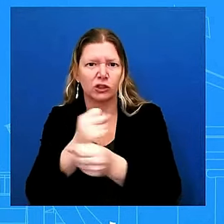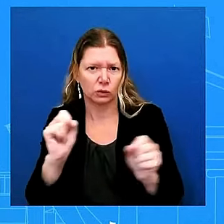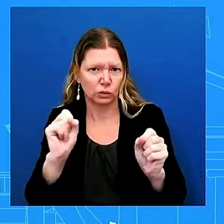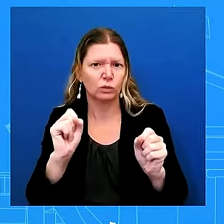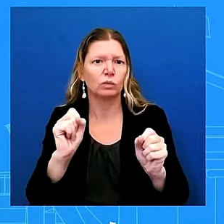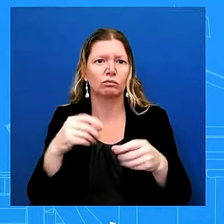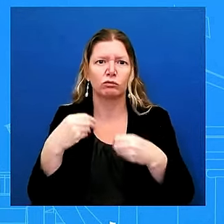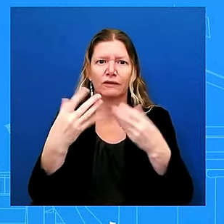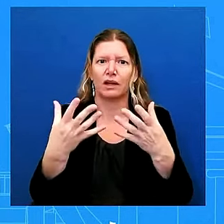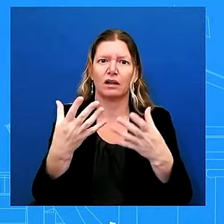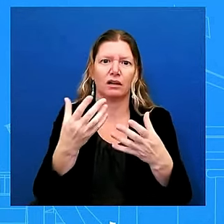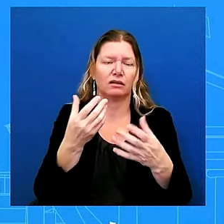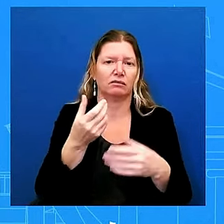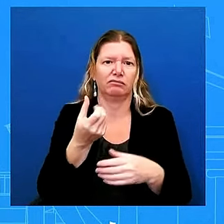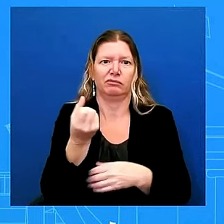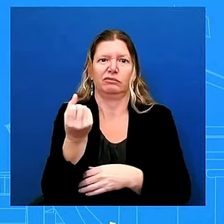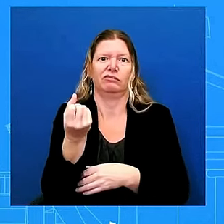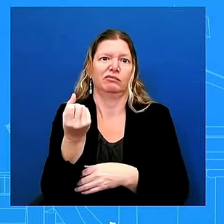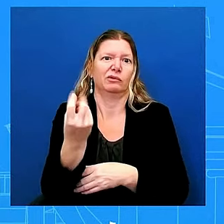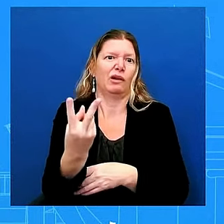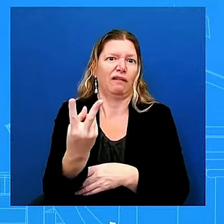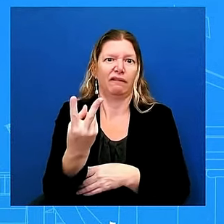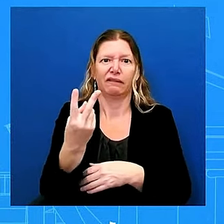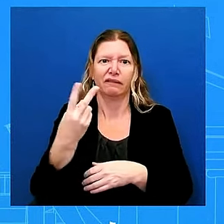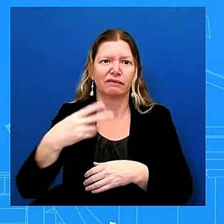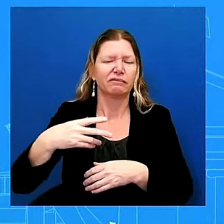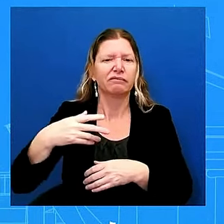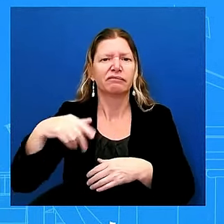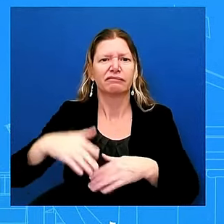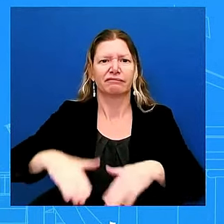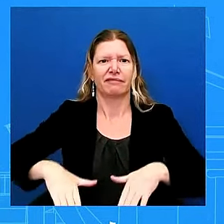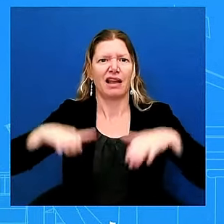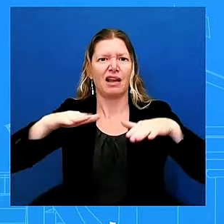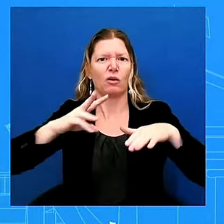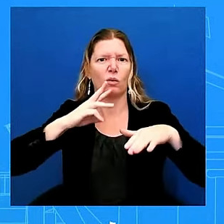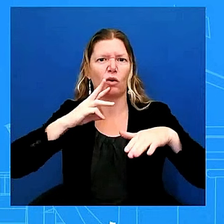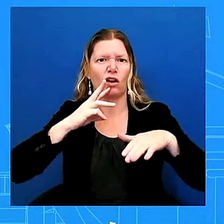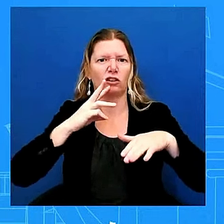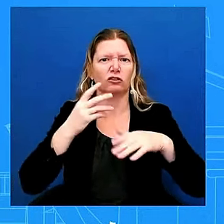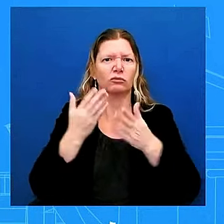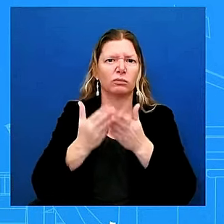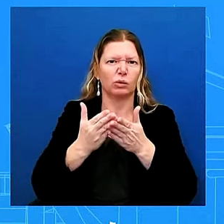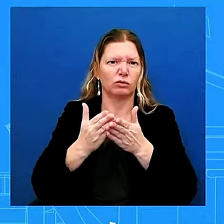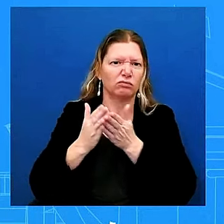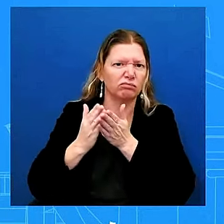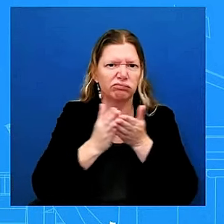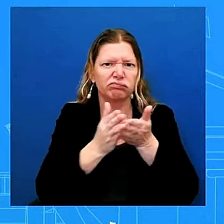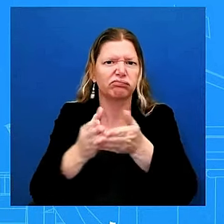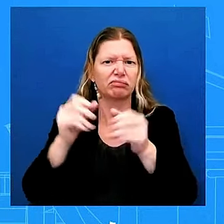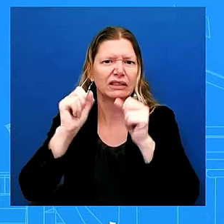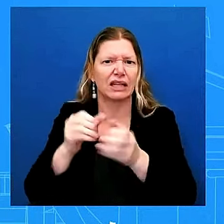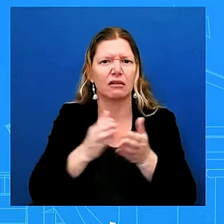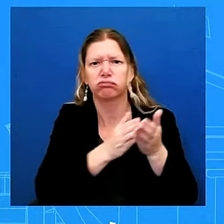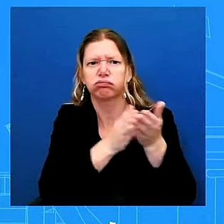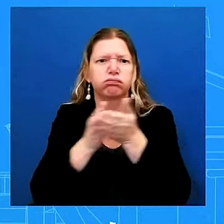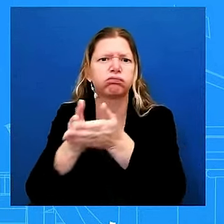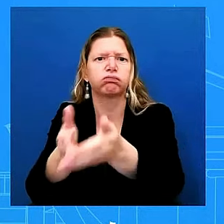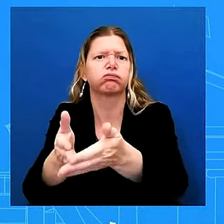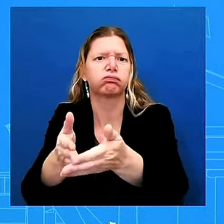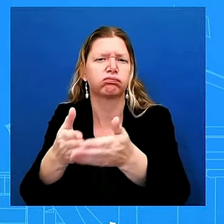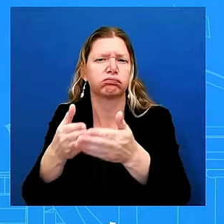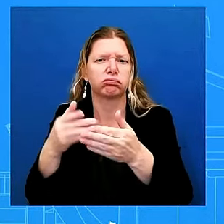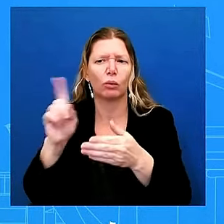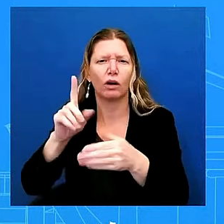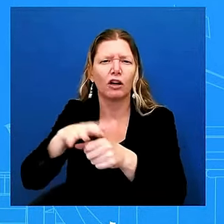the national guard in their state capacity is also supporting these efforts national guards men and women from eight